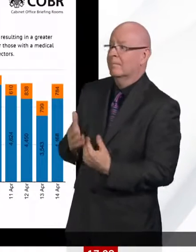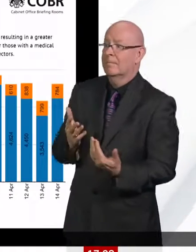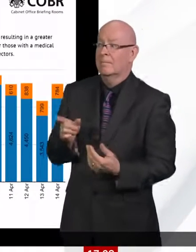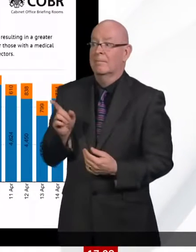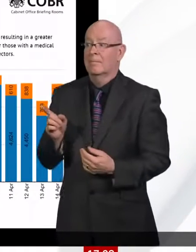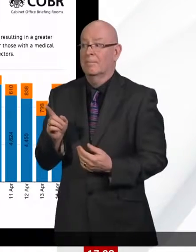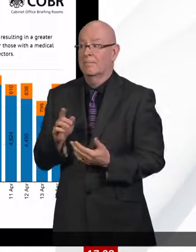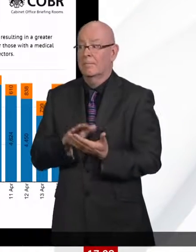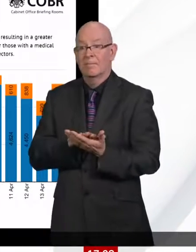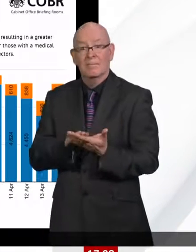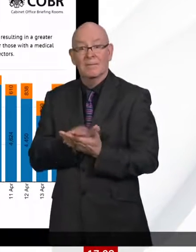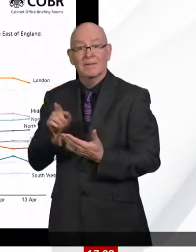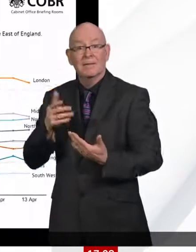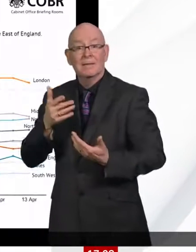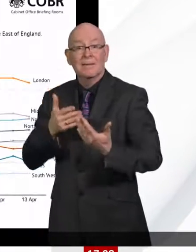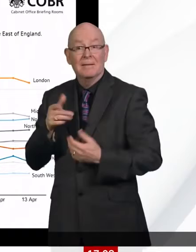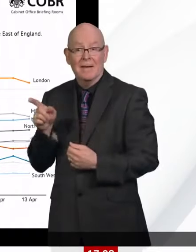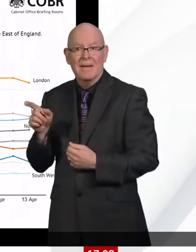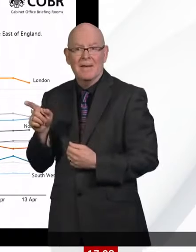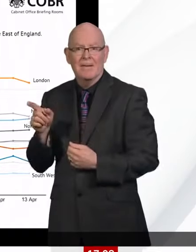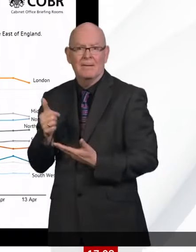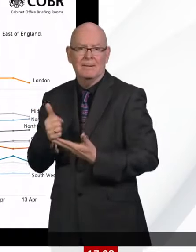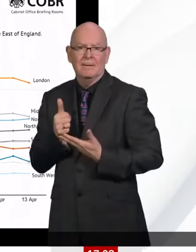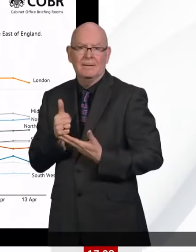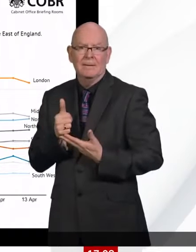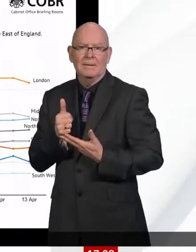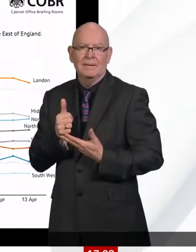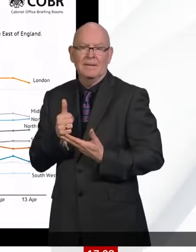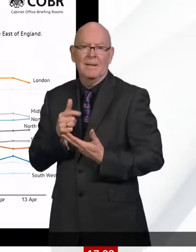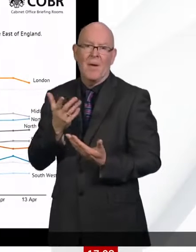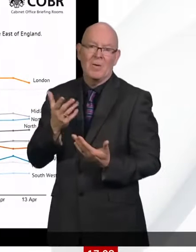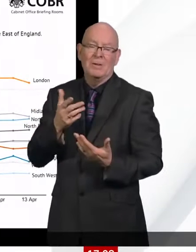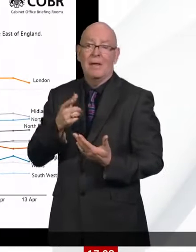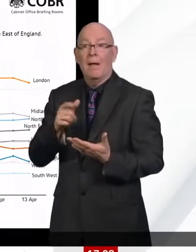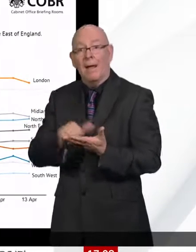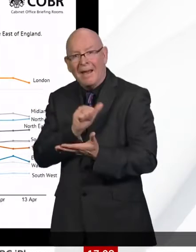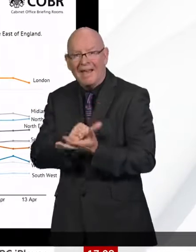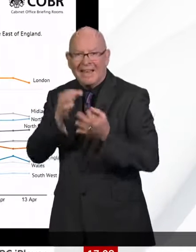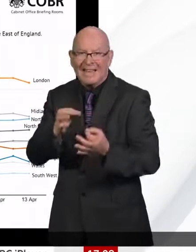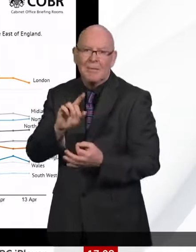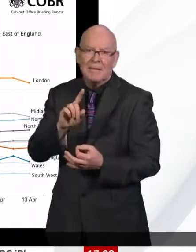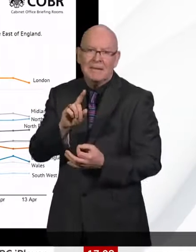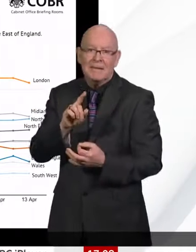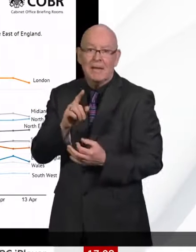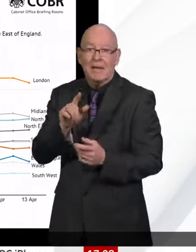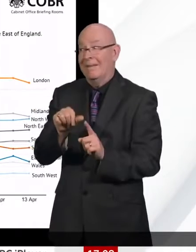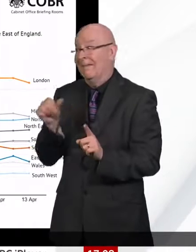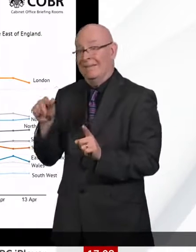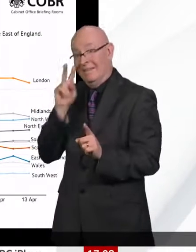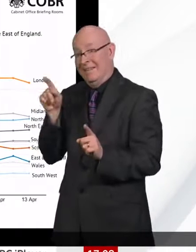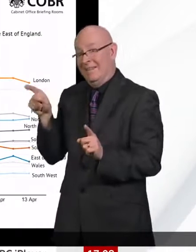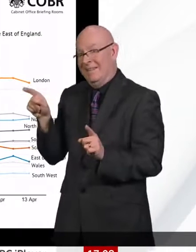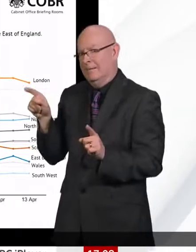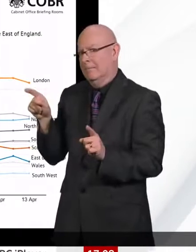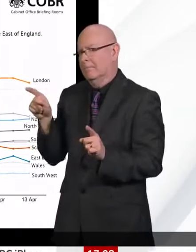see that that in turn will then translate into an effect on the number of people who require